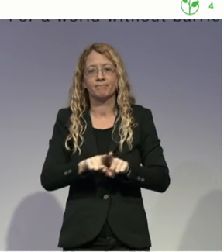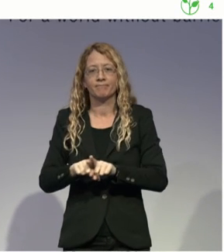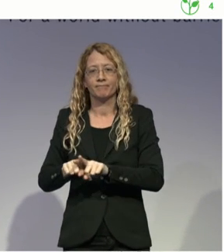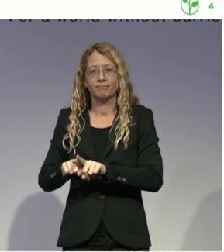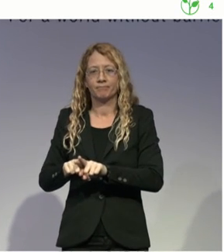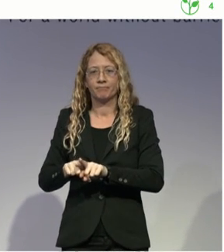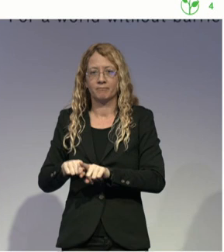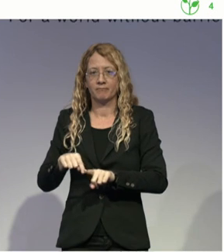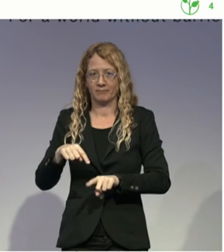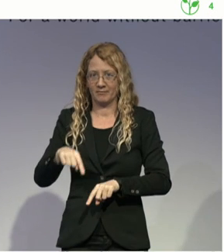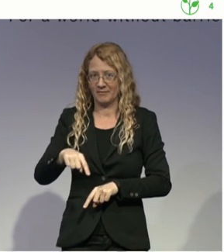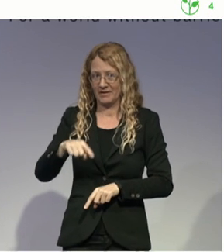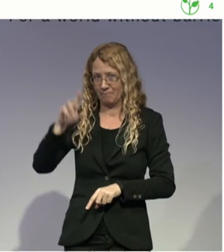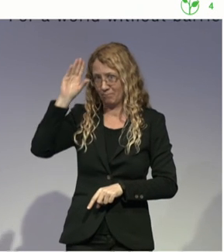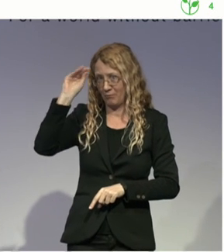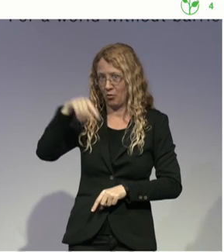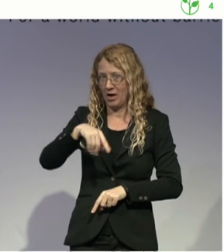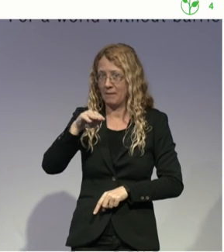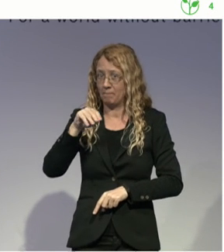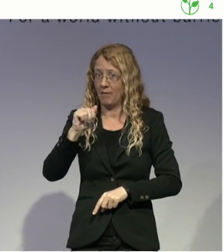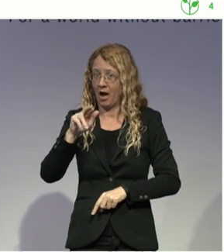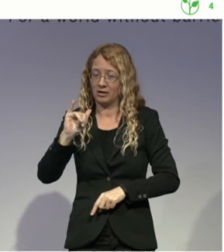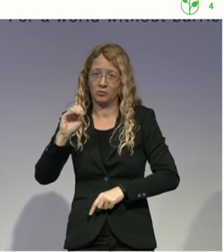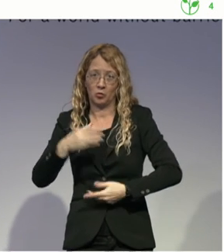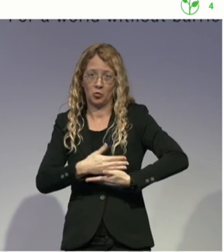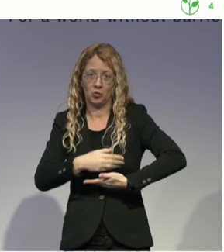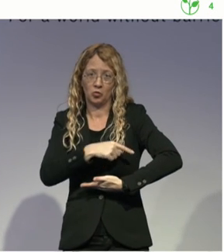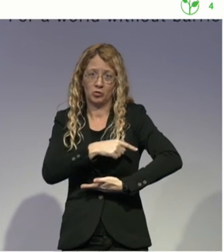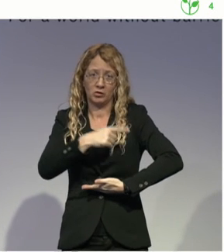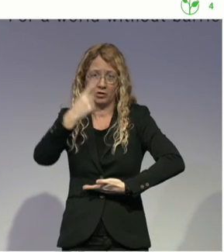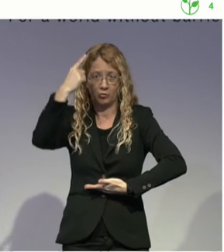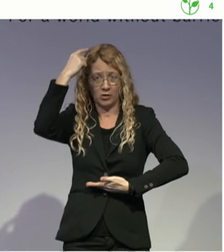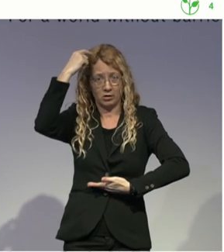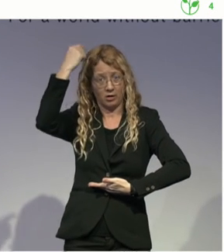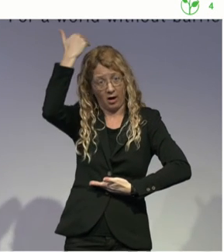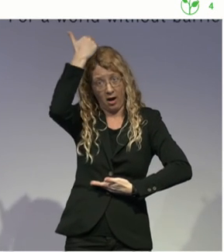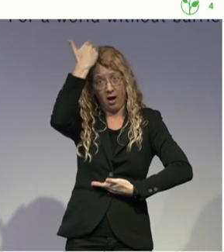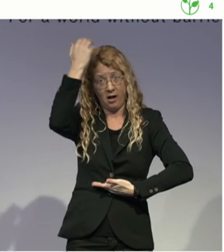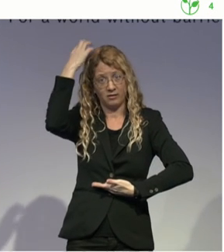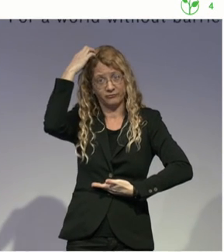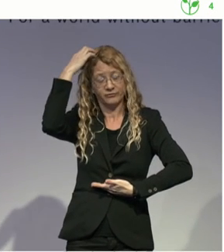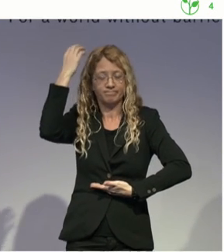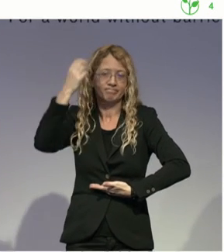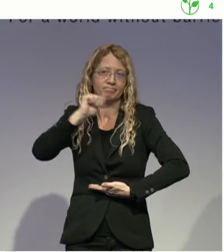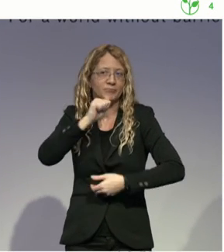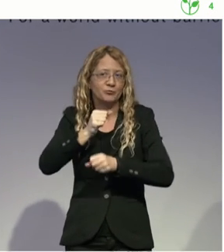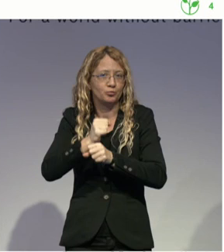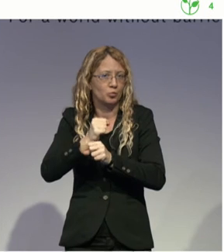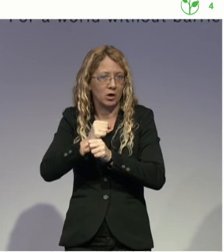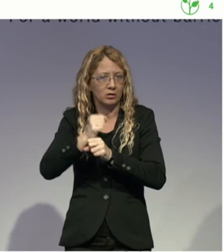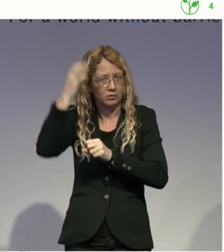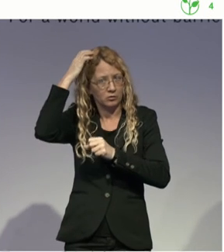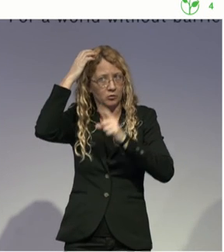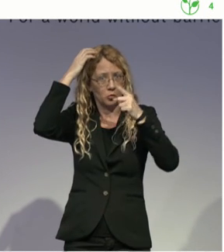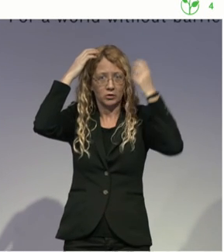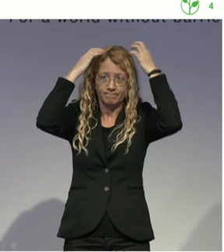one hemisphere of his brain. And the solutions that we have been able to find in the market were only related